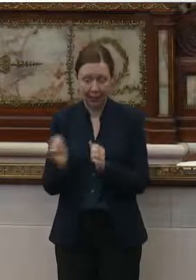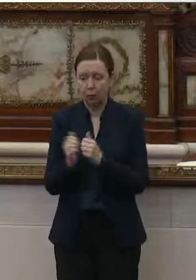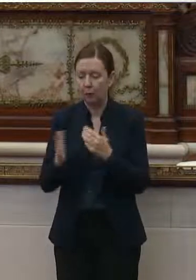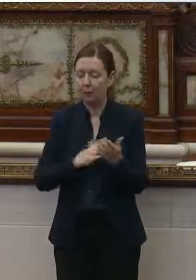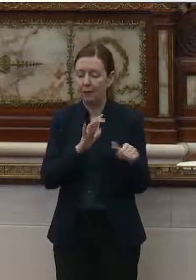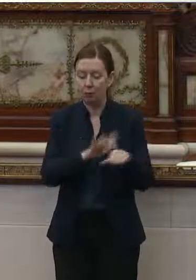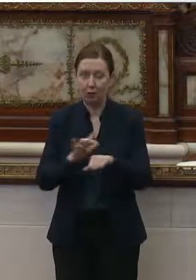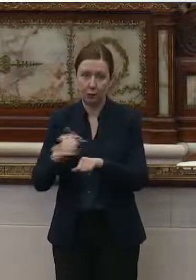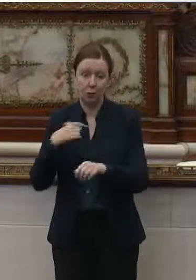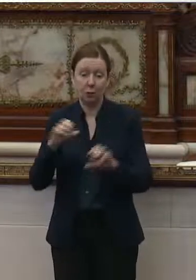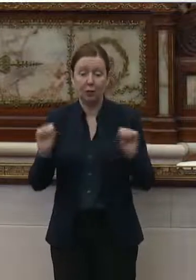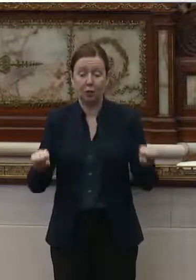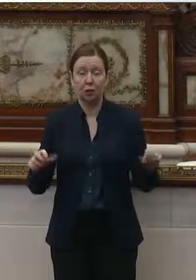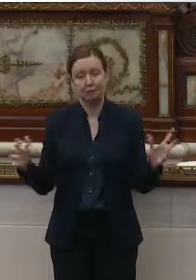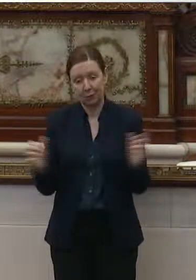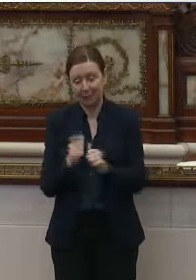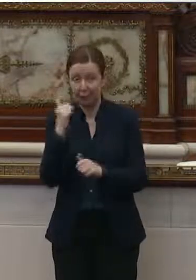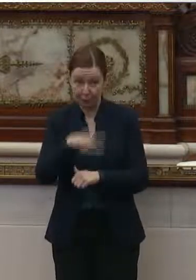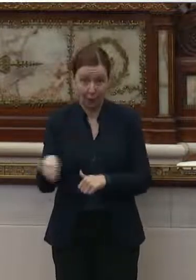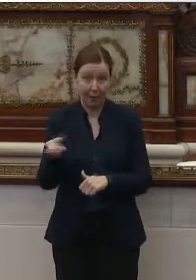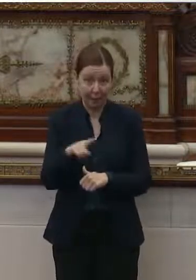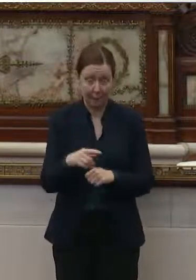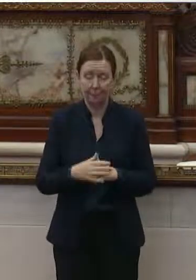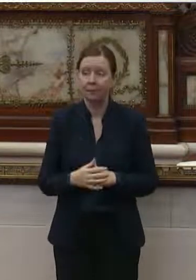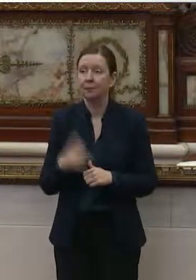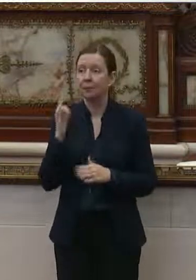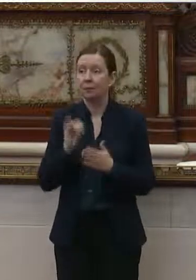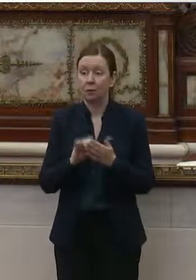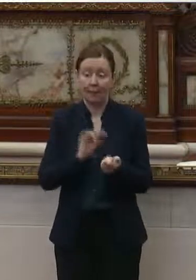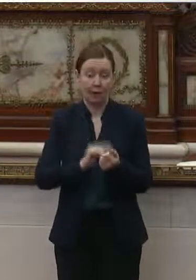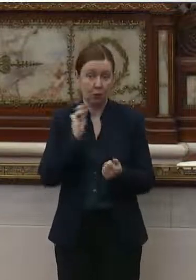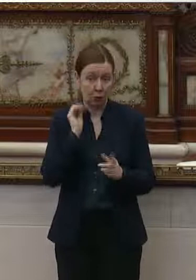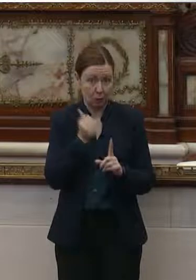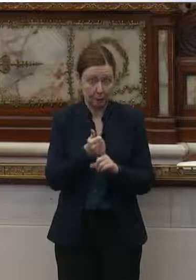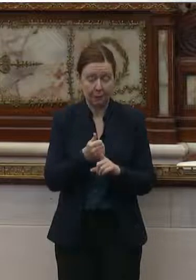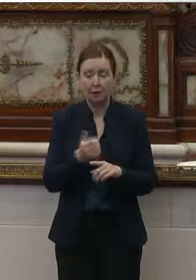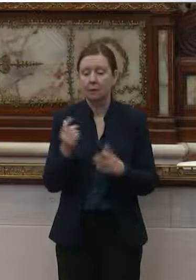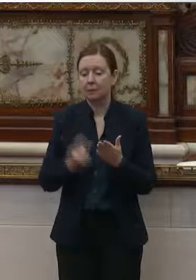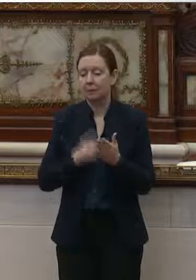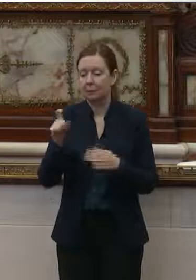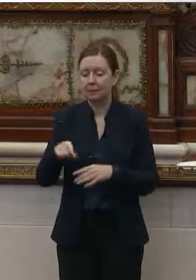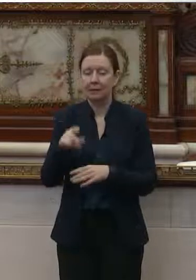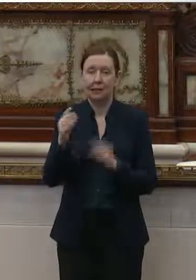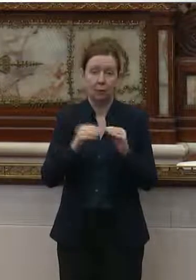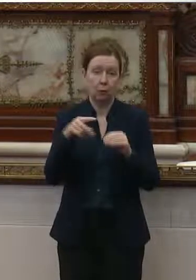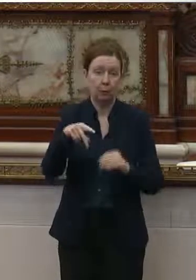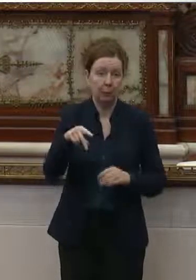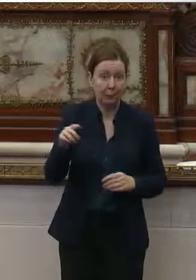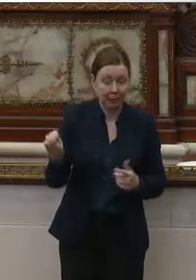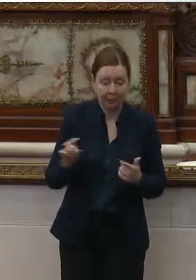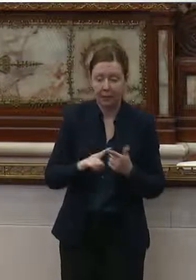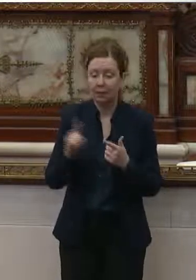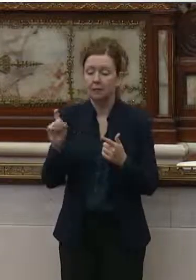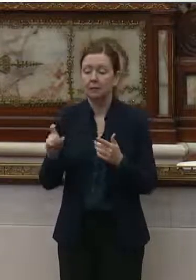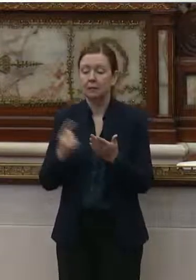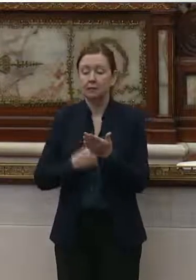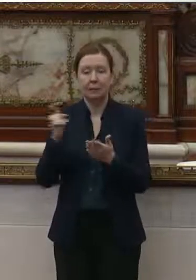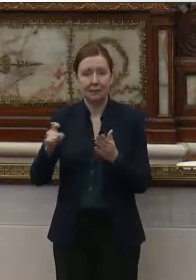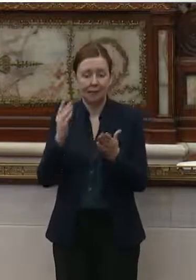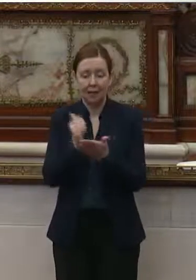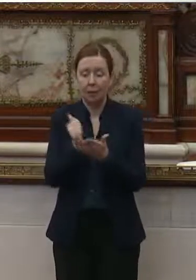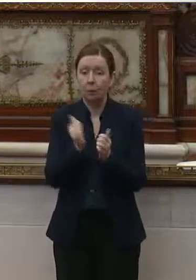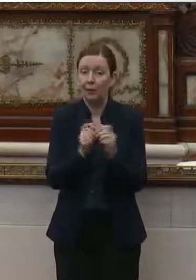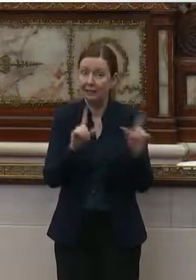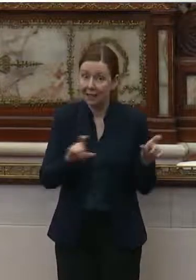resources we could put together for that nursing home. Sometimes they needed PPE. Sometimes they needed help with testing.